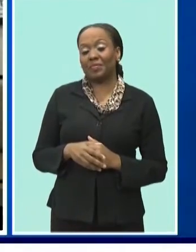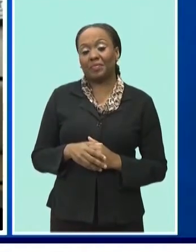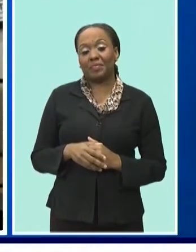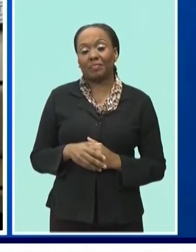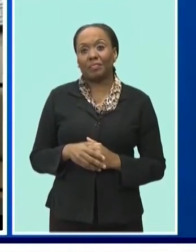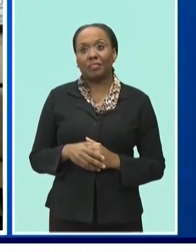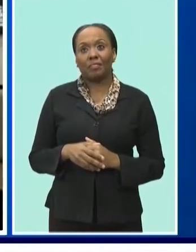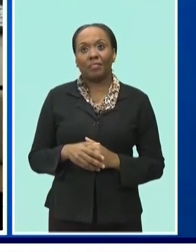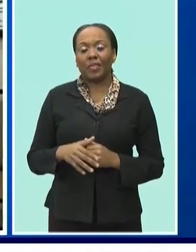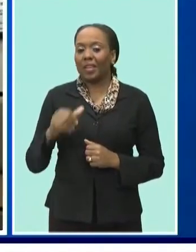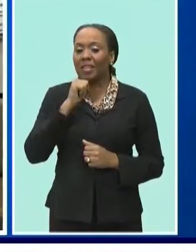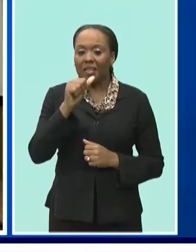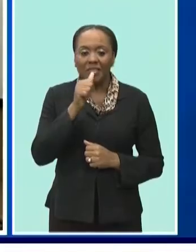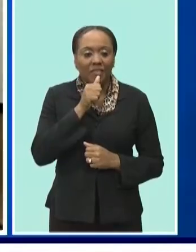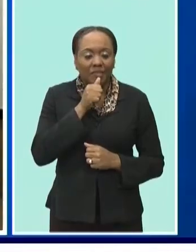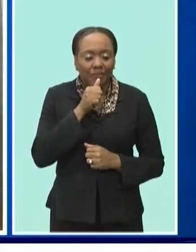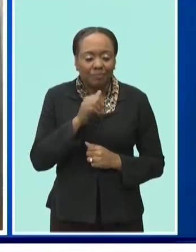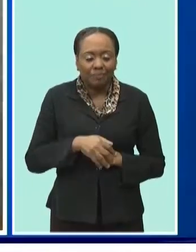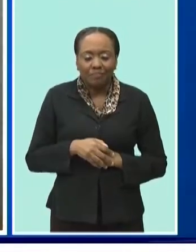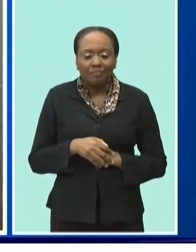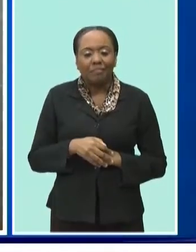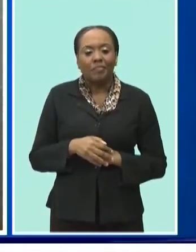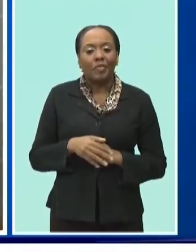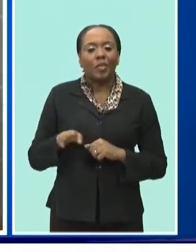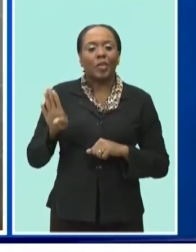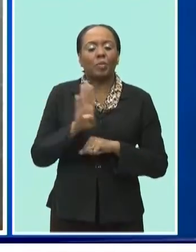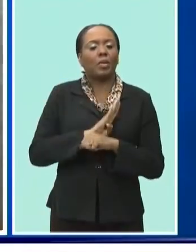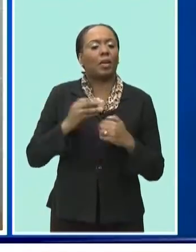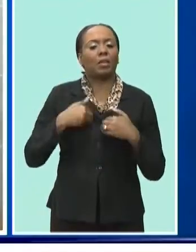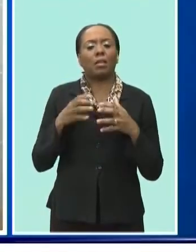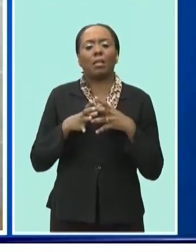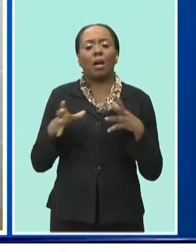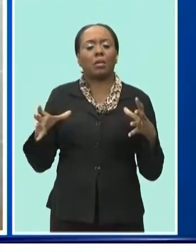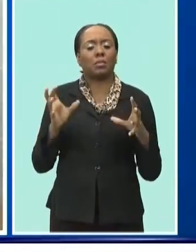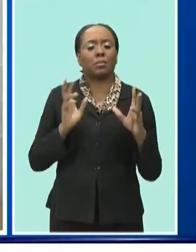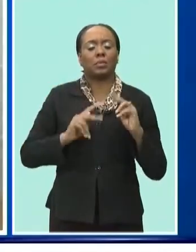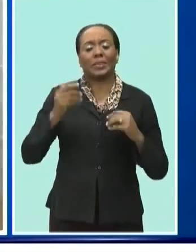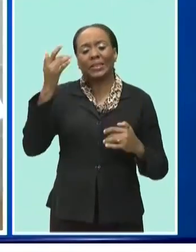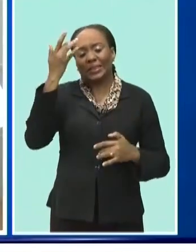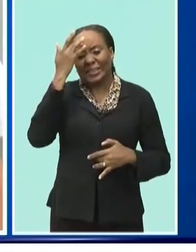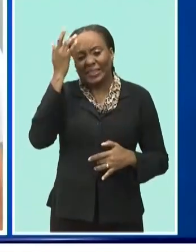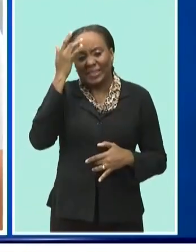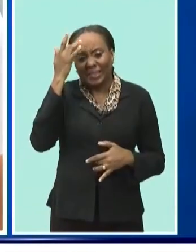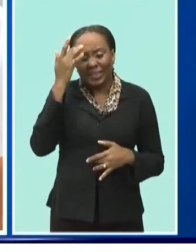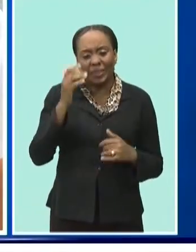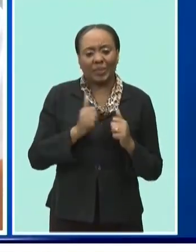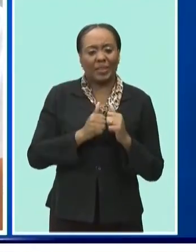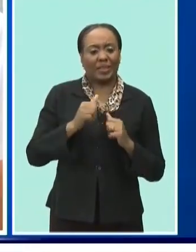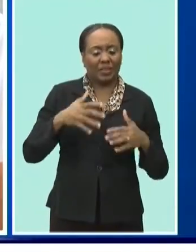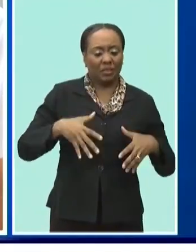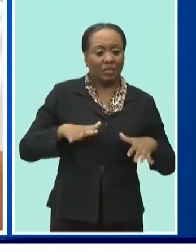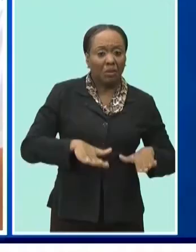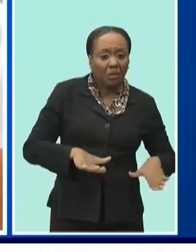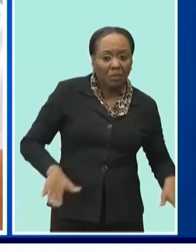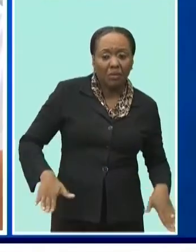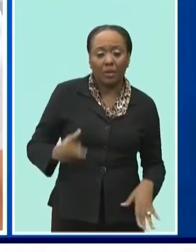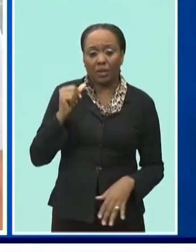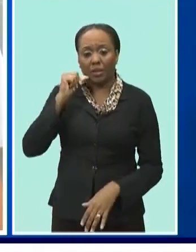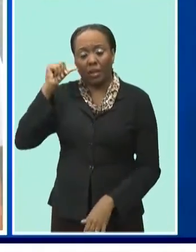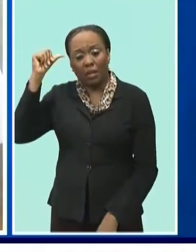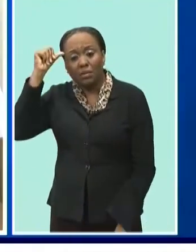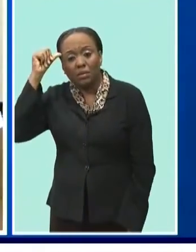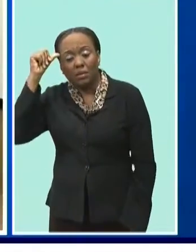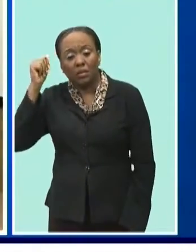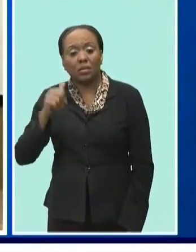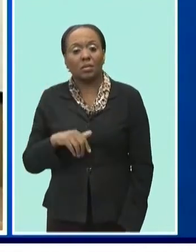It's no secret that Barbados has a concerning level of chronic non-communicable diseases among adults and children. Minister of